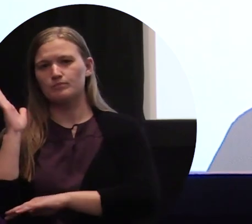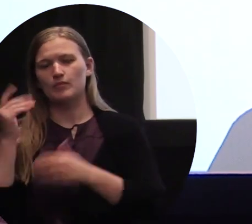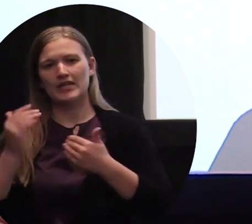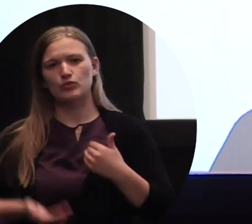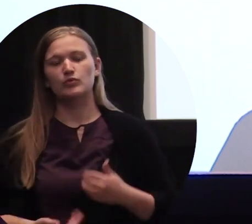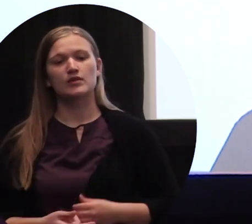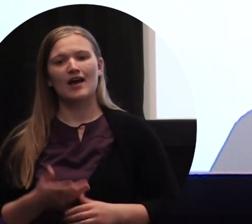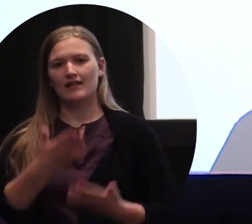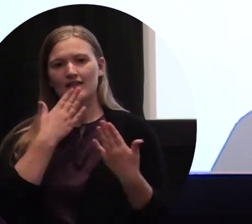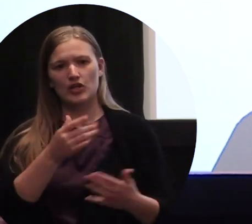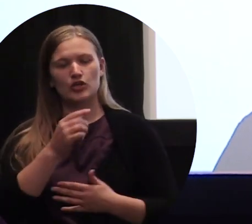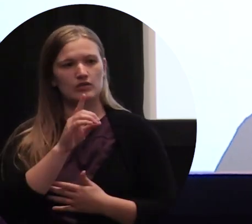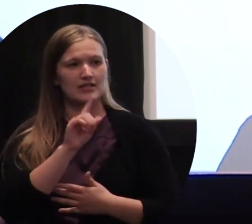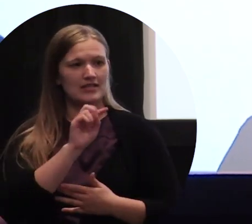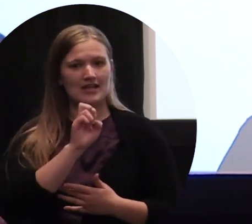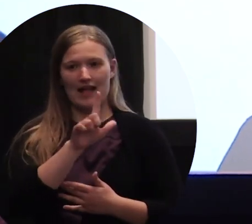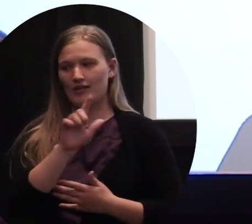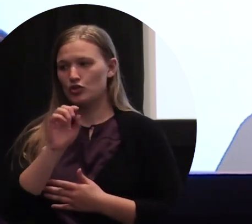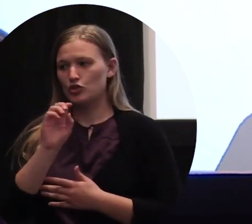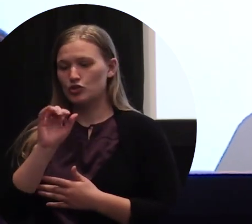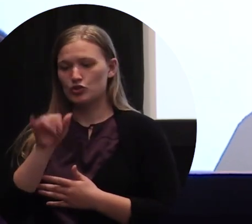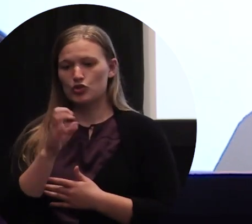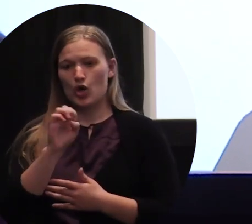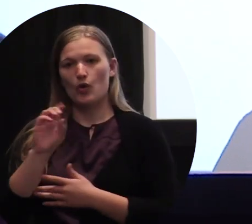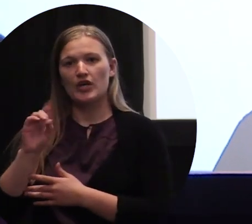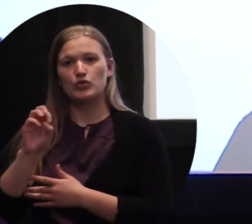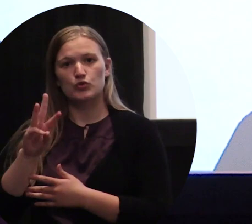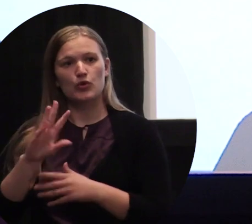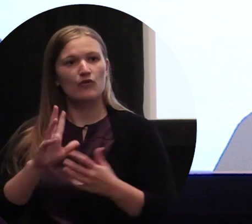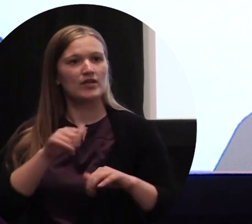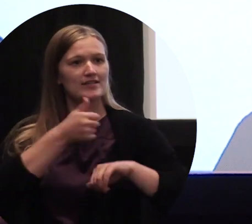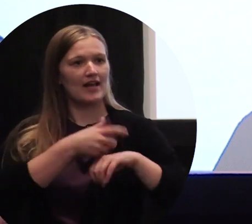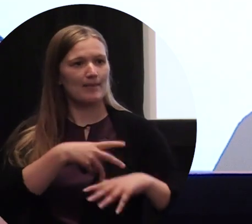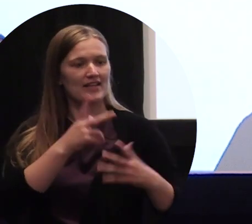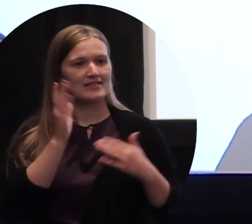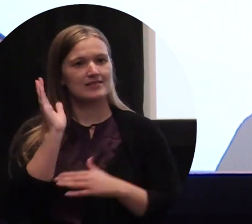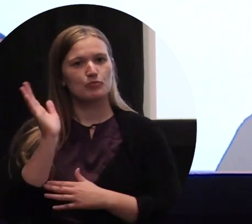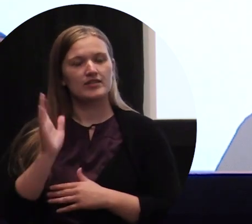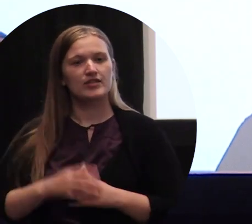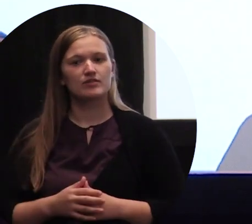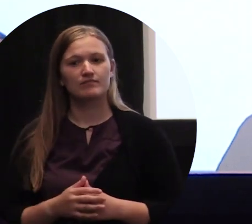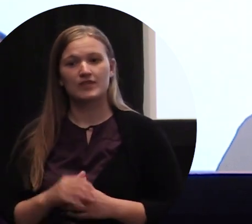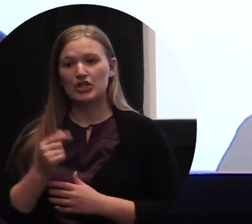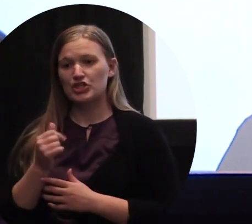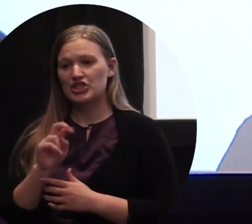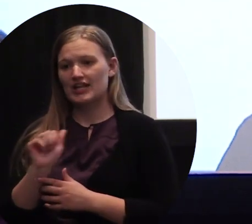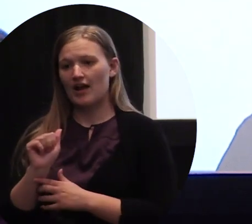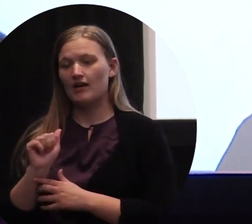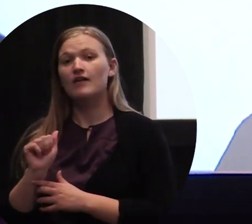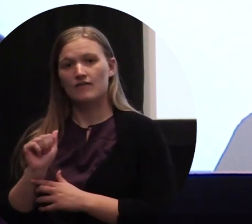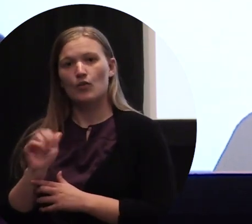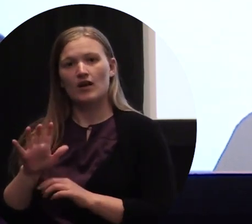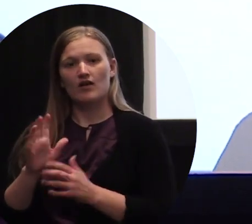like to thank Professors Joan Drew and Mel Potter for curating this series. Gina Ordaz for handling so much of the